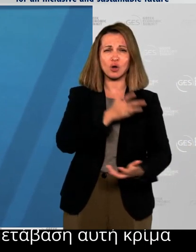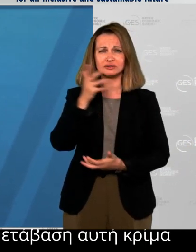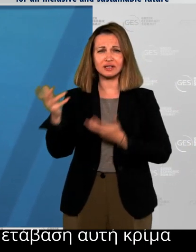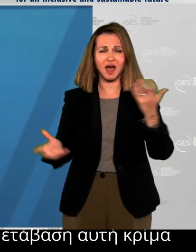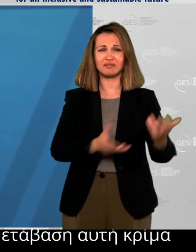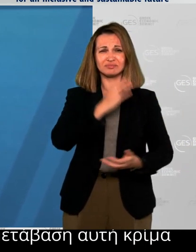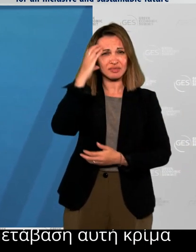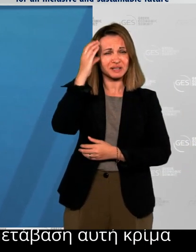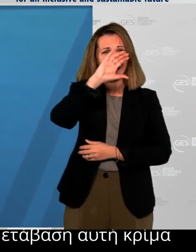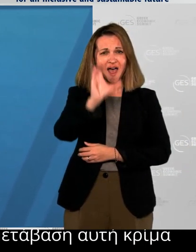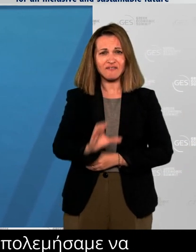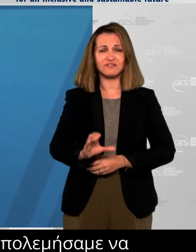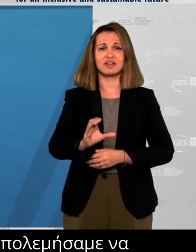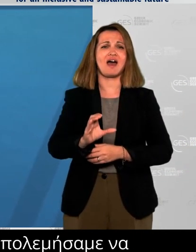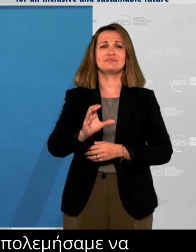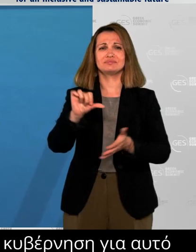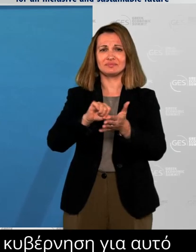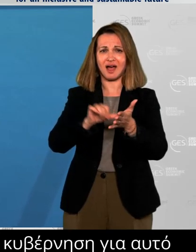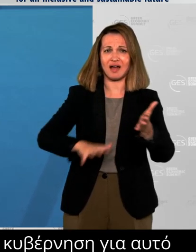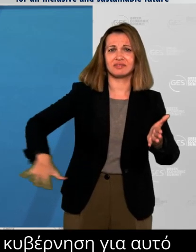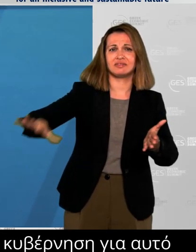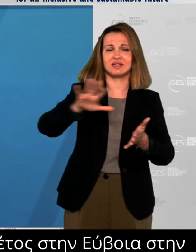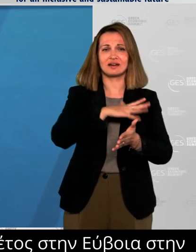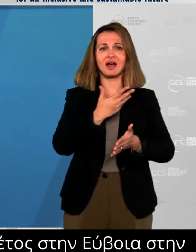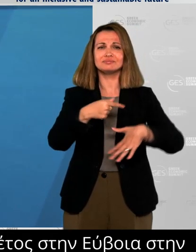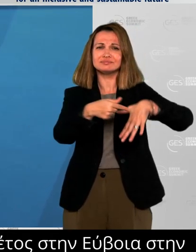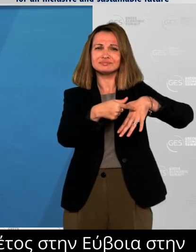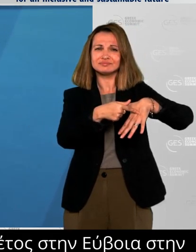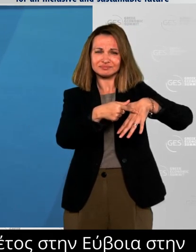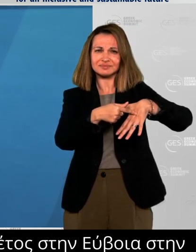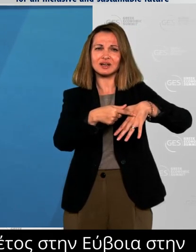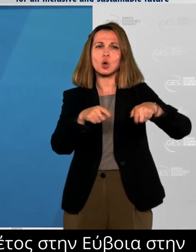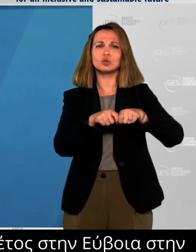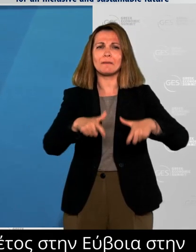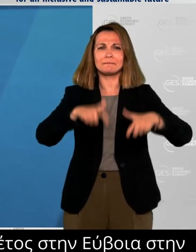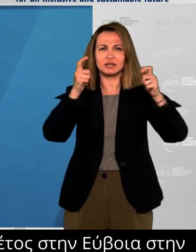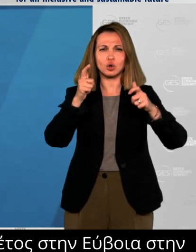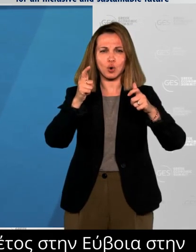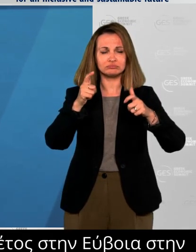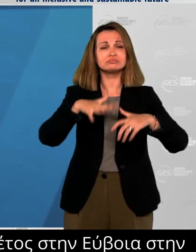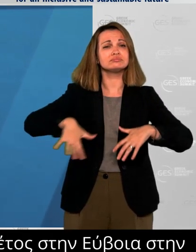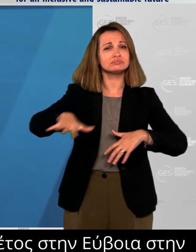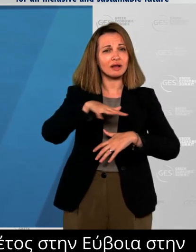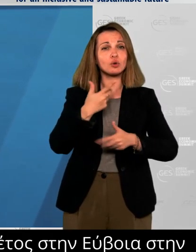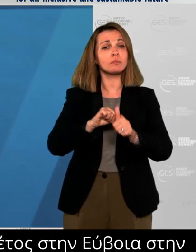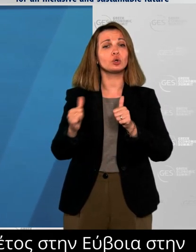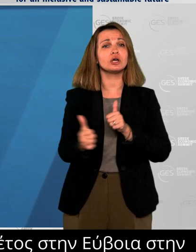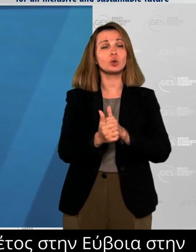which prioritized public safety and helped to avoid the large loss of life that accompanied earlier fire disasters.